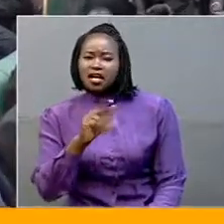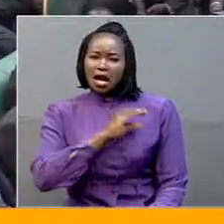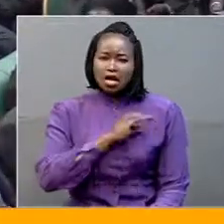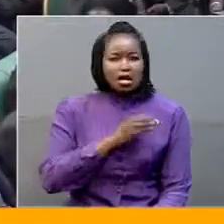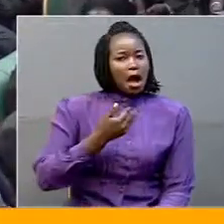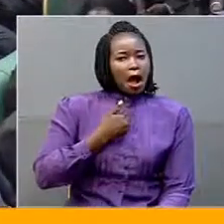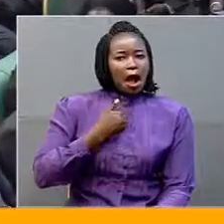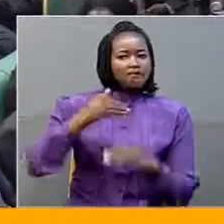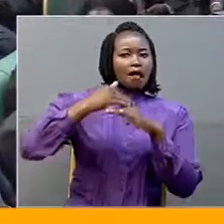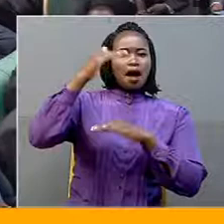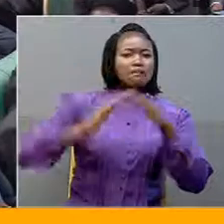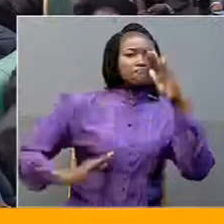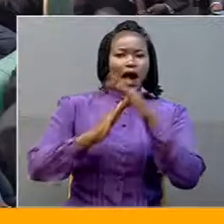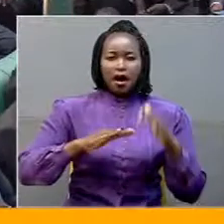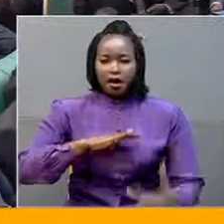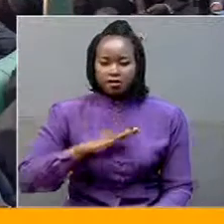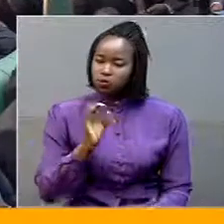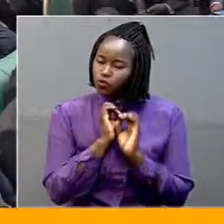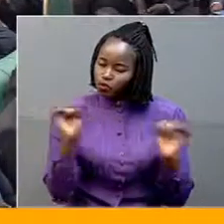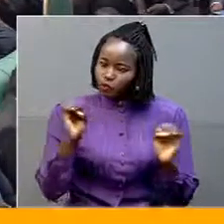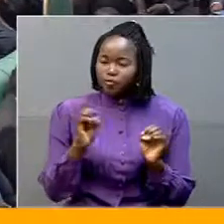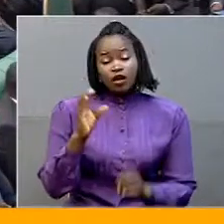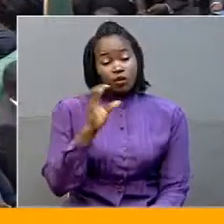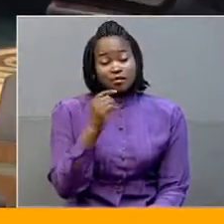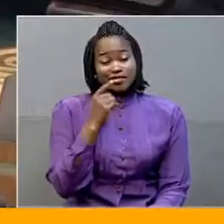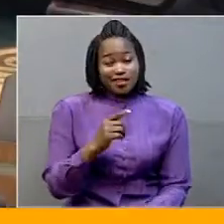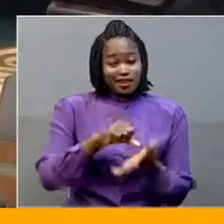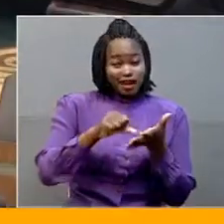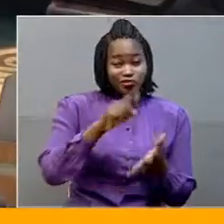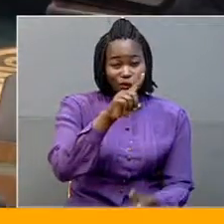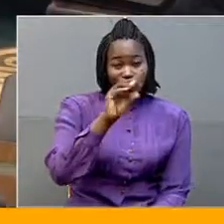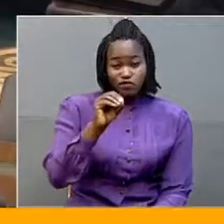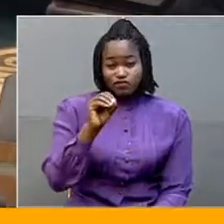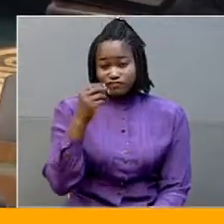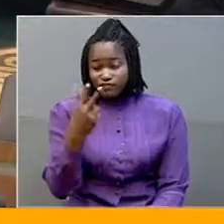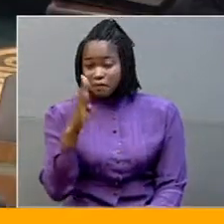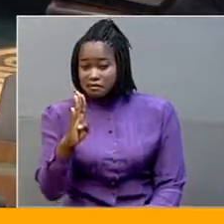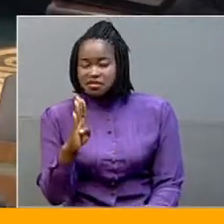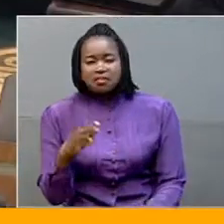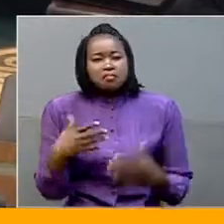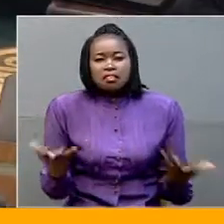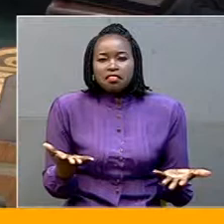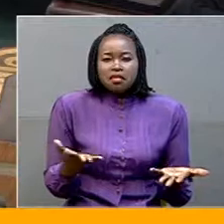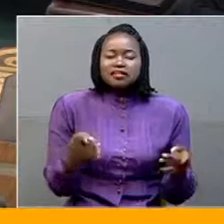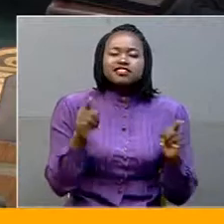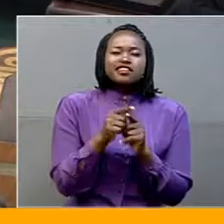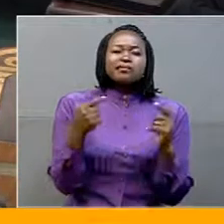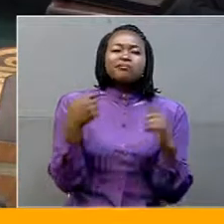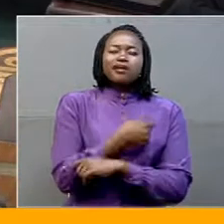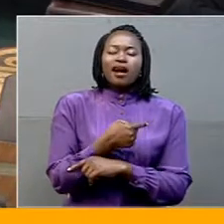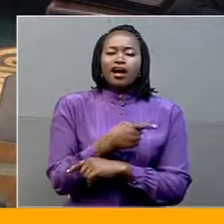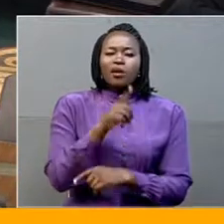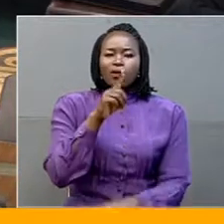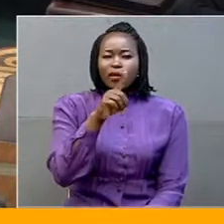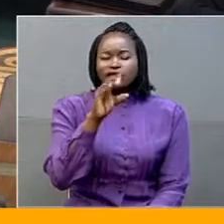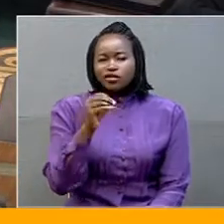age limit. The committee also observed that Article 102b is redundant in light to Article 1071c of